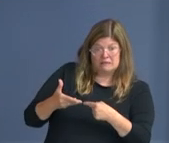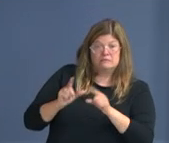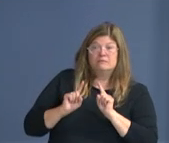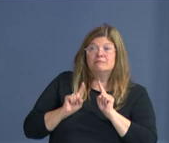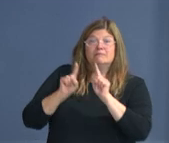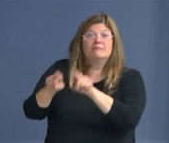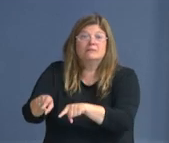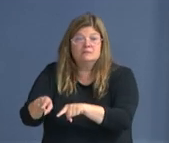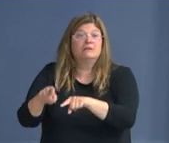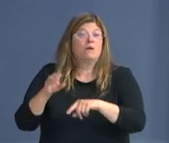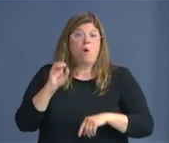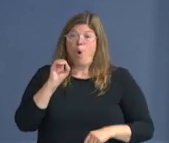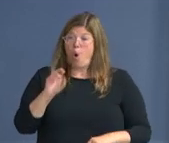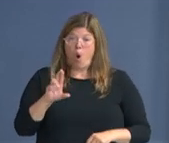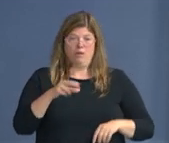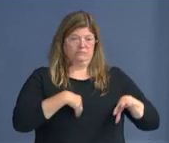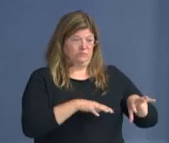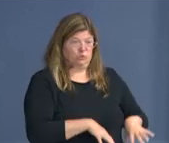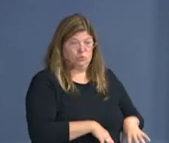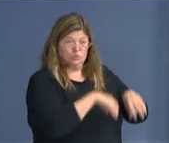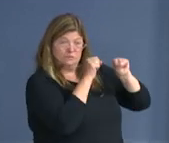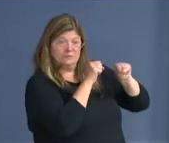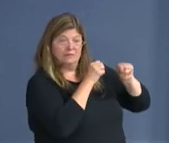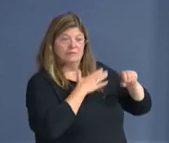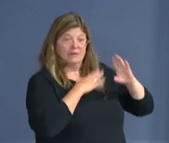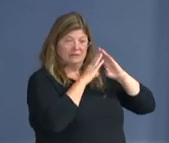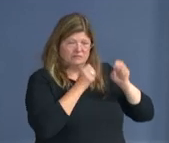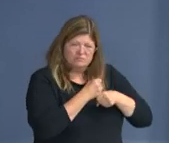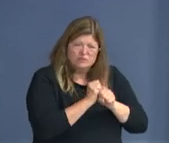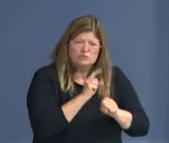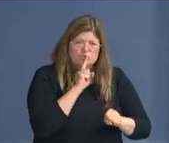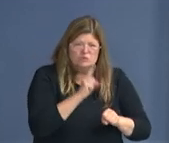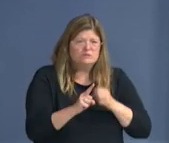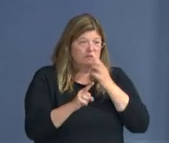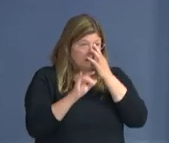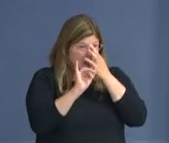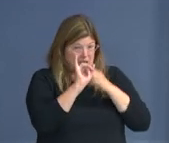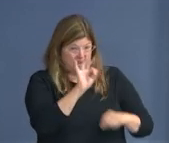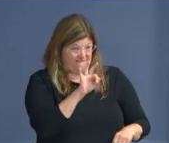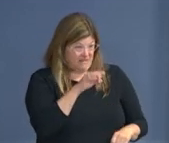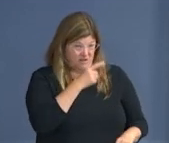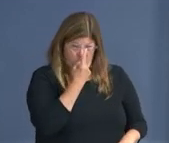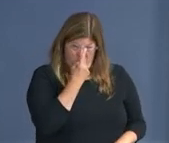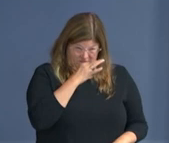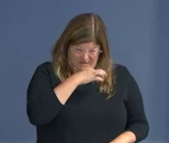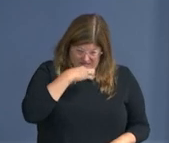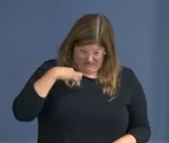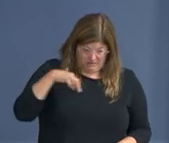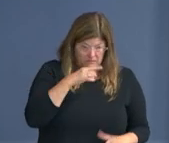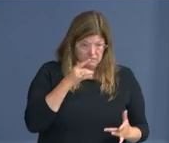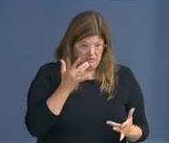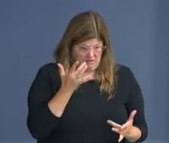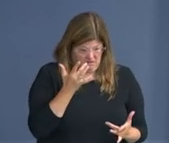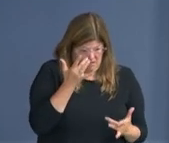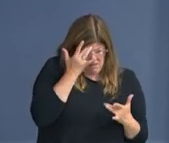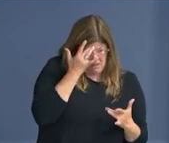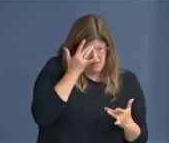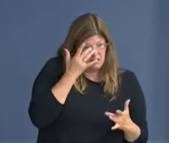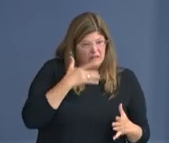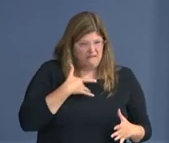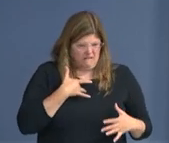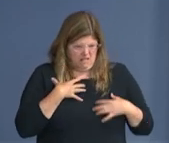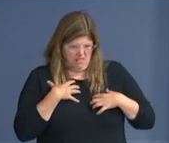doesn't feel well, you have to cancel the event. Furthermore, you should remind your guests, if they